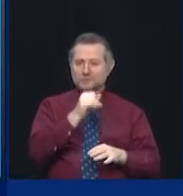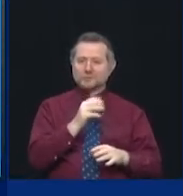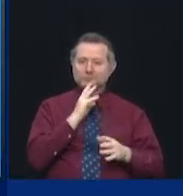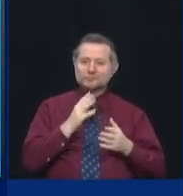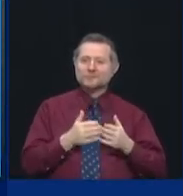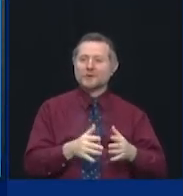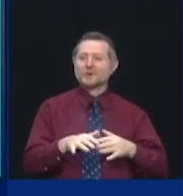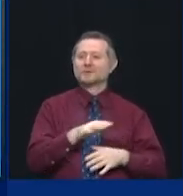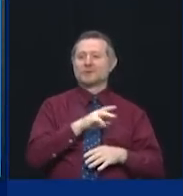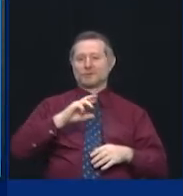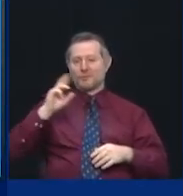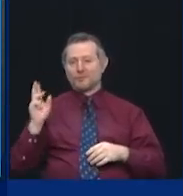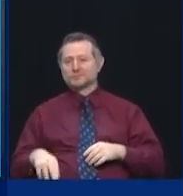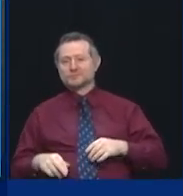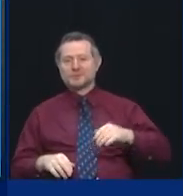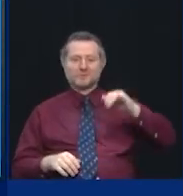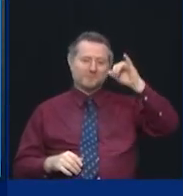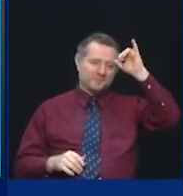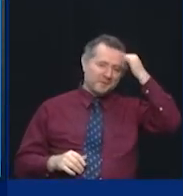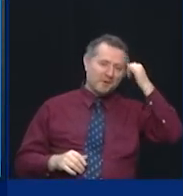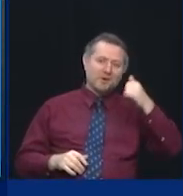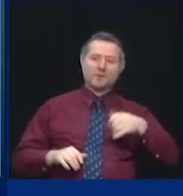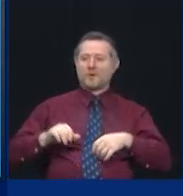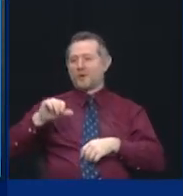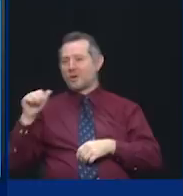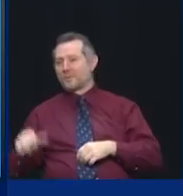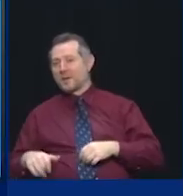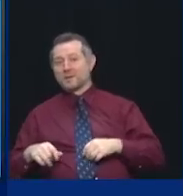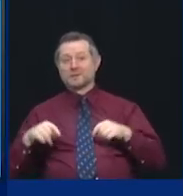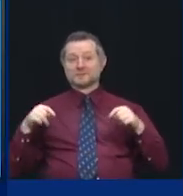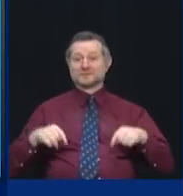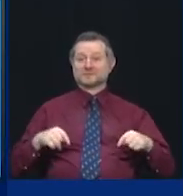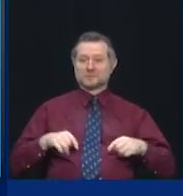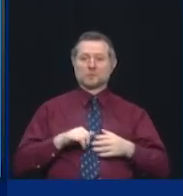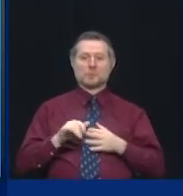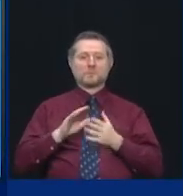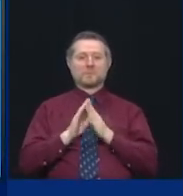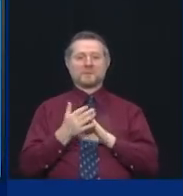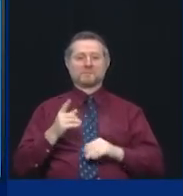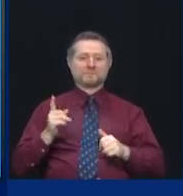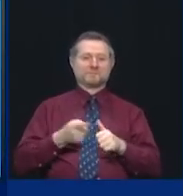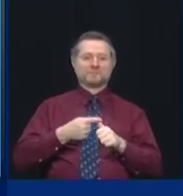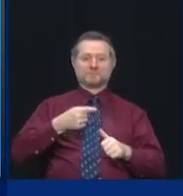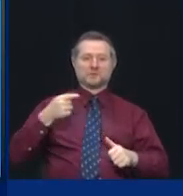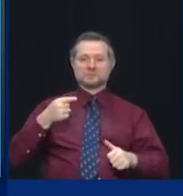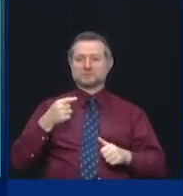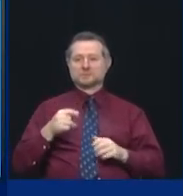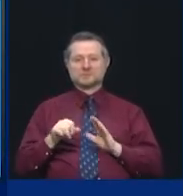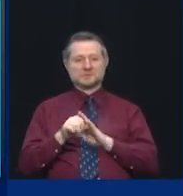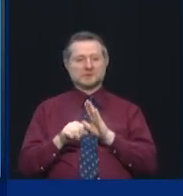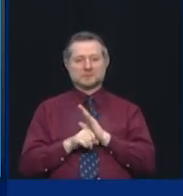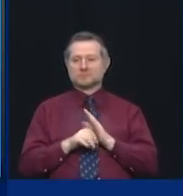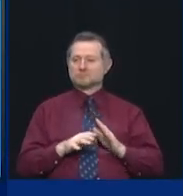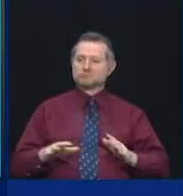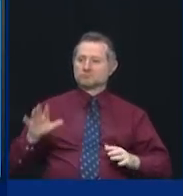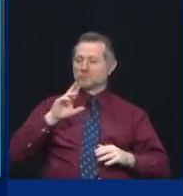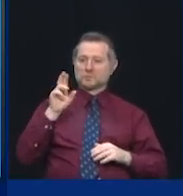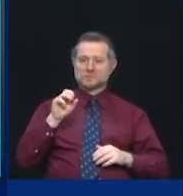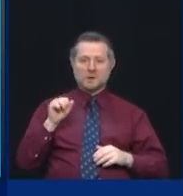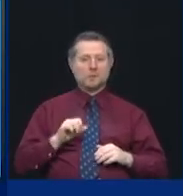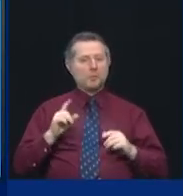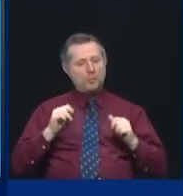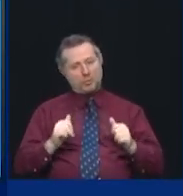We're going to have the first state in the nation where every home has accessible